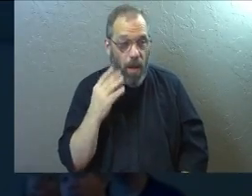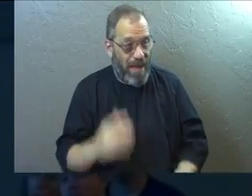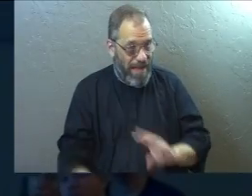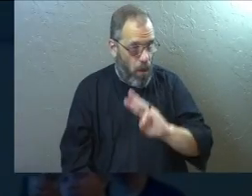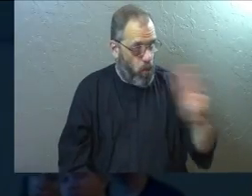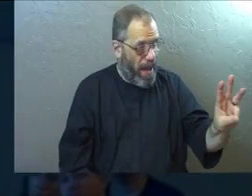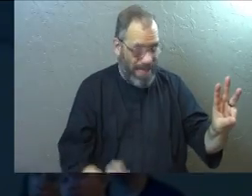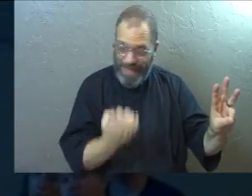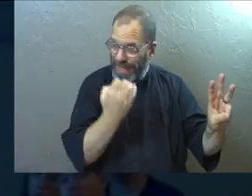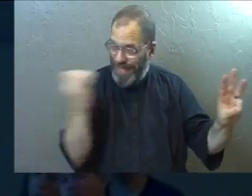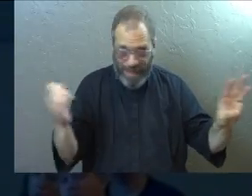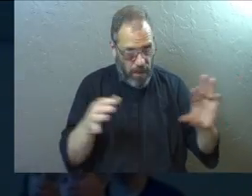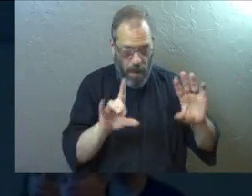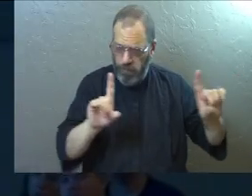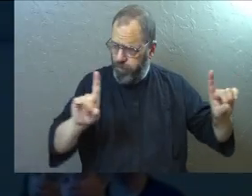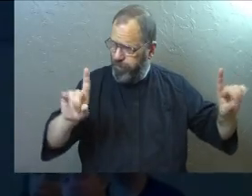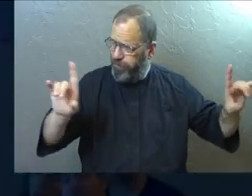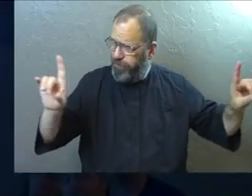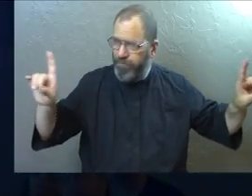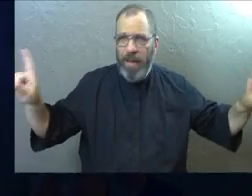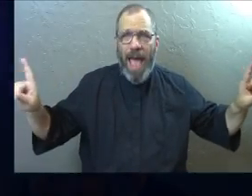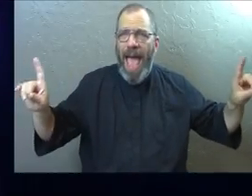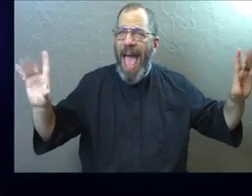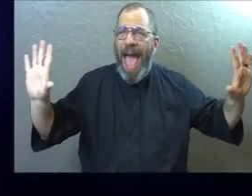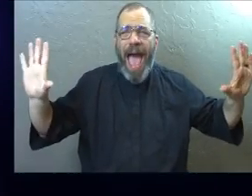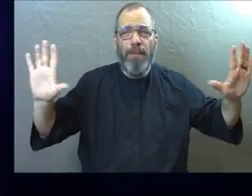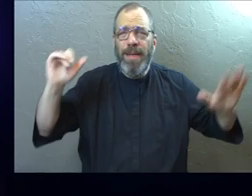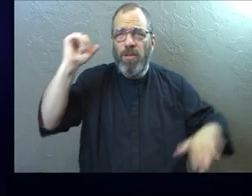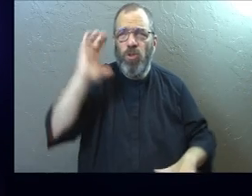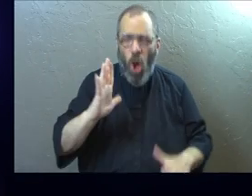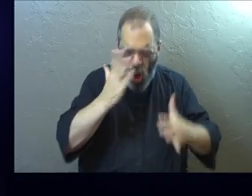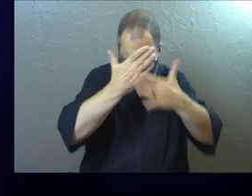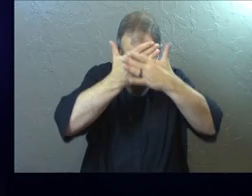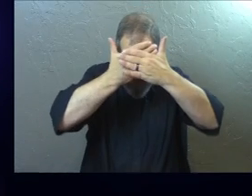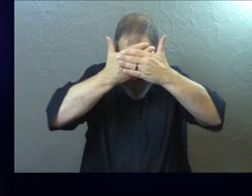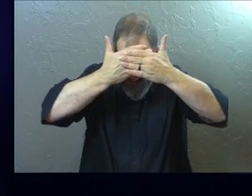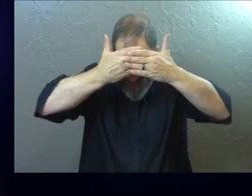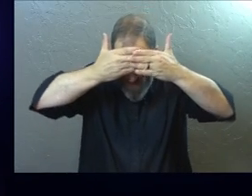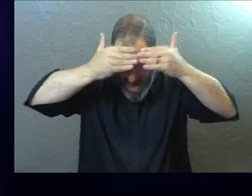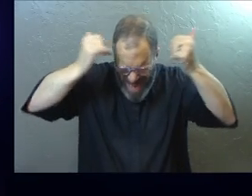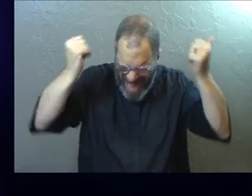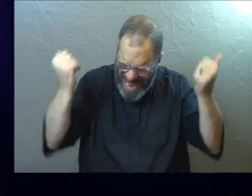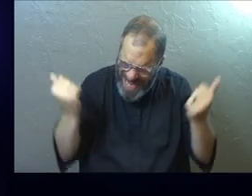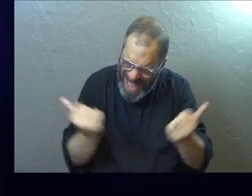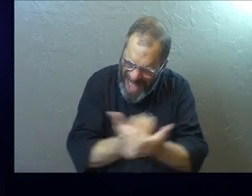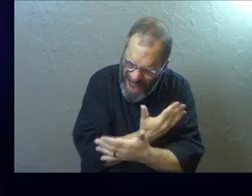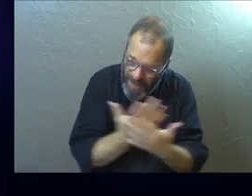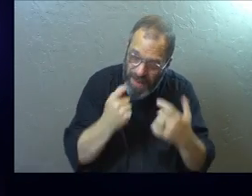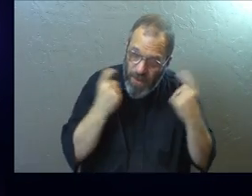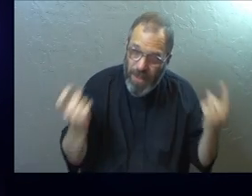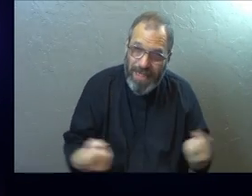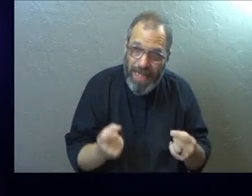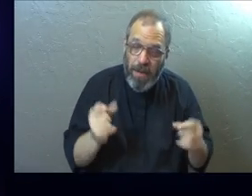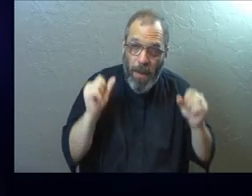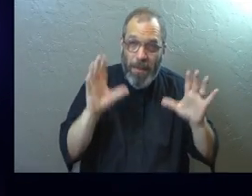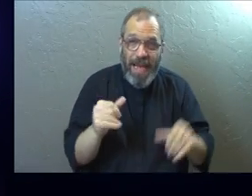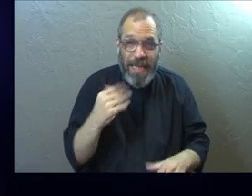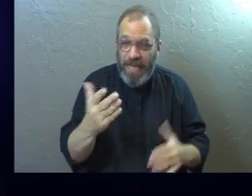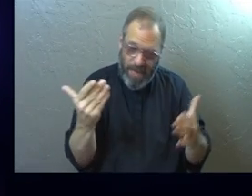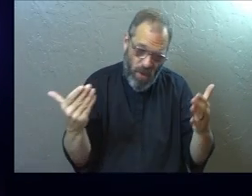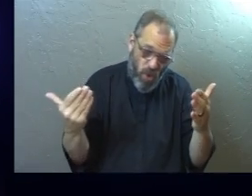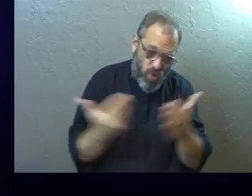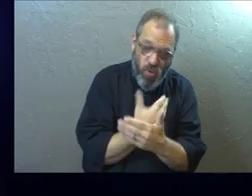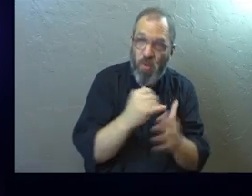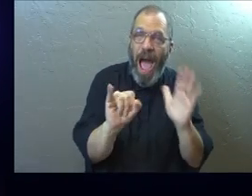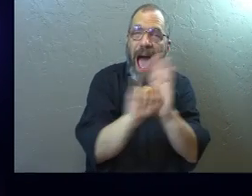west. That's his poetic language to tell you. He has completely forgotten what you have done. Amazing. God has given you a